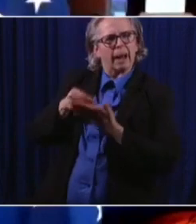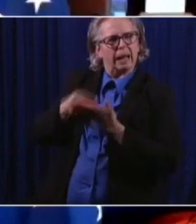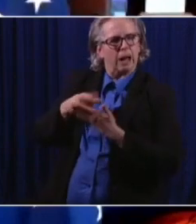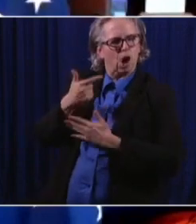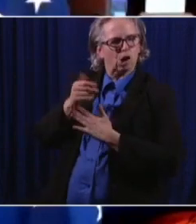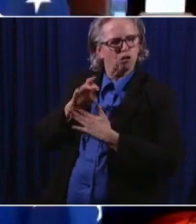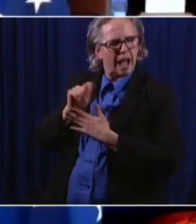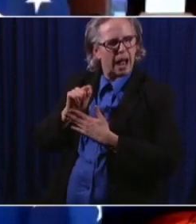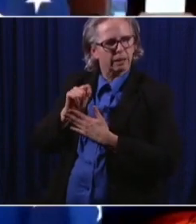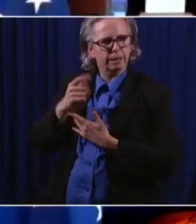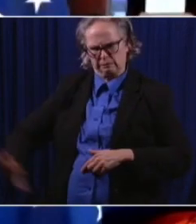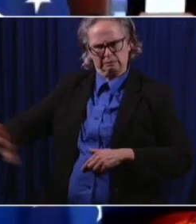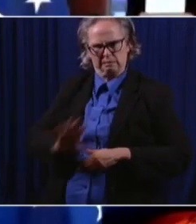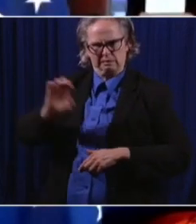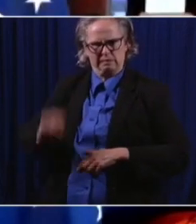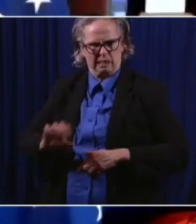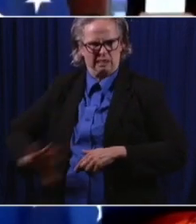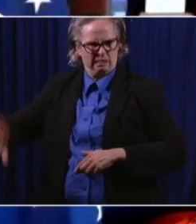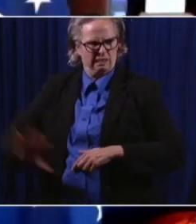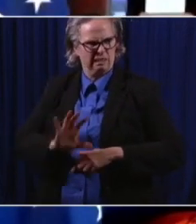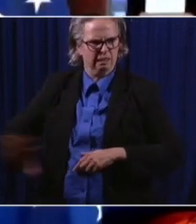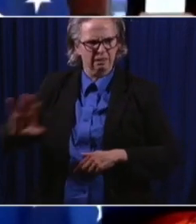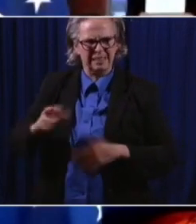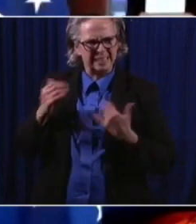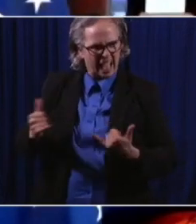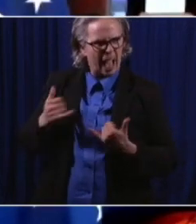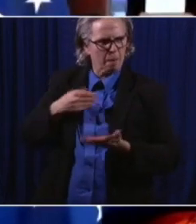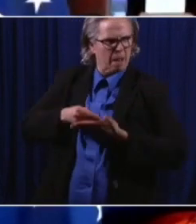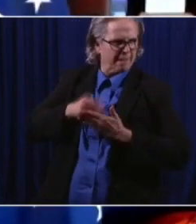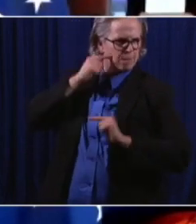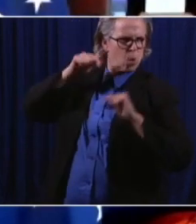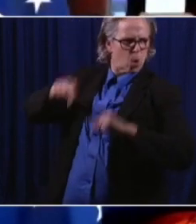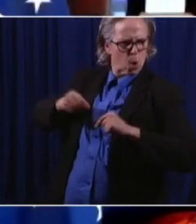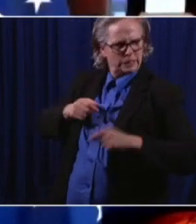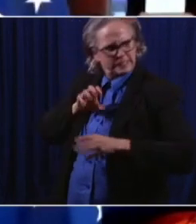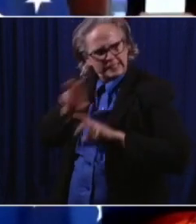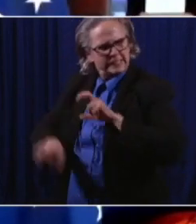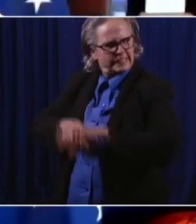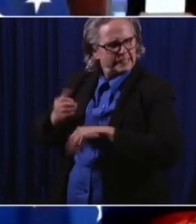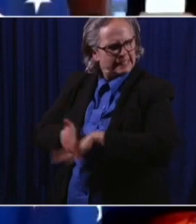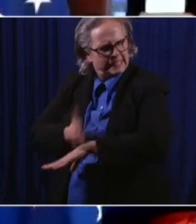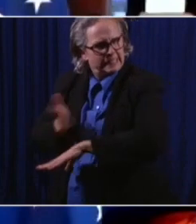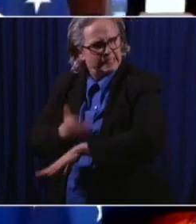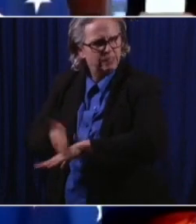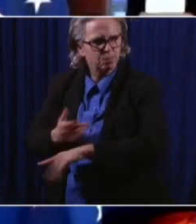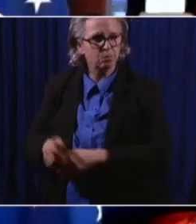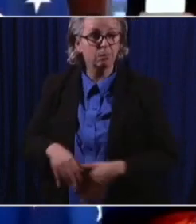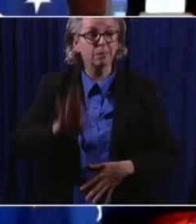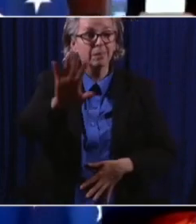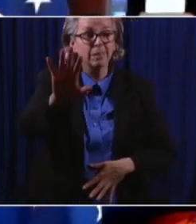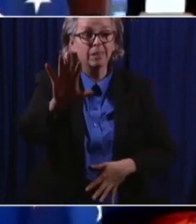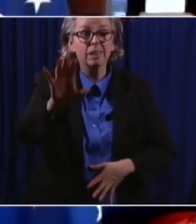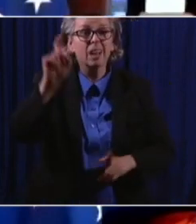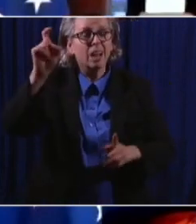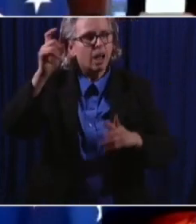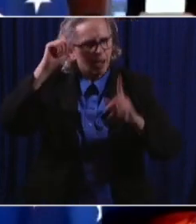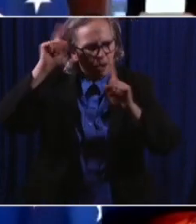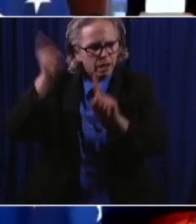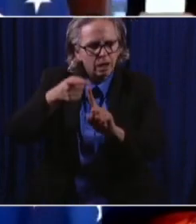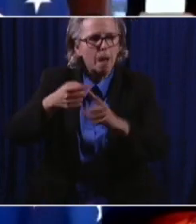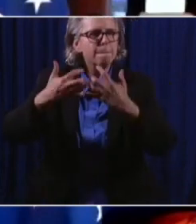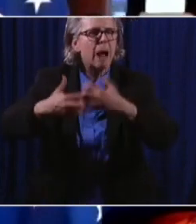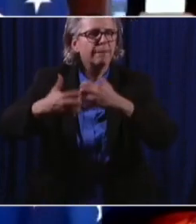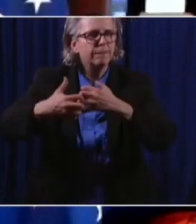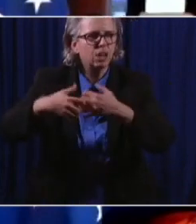some grants for PPE. I want to highlight today during Manufacturing Month that there's a company in Jackson